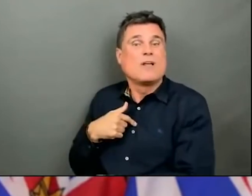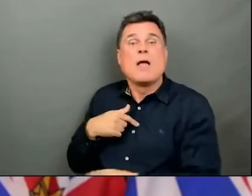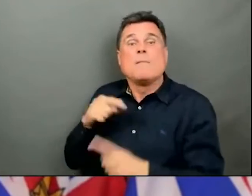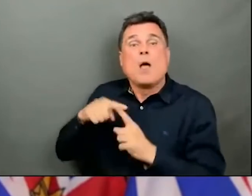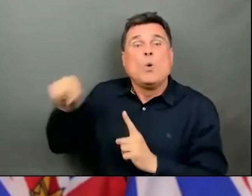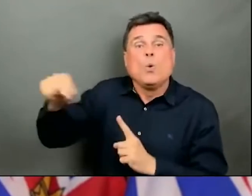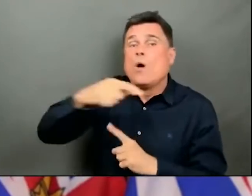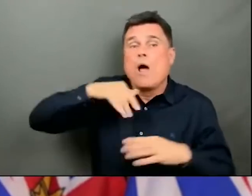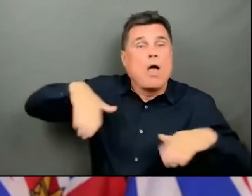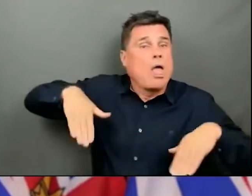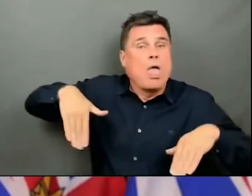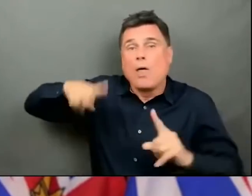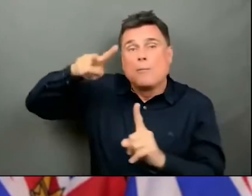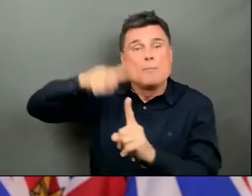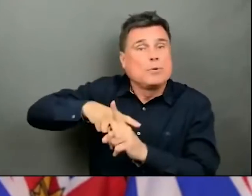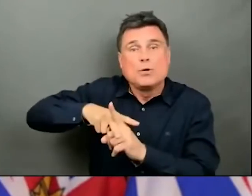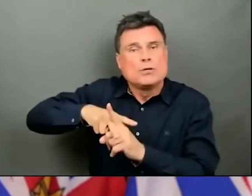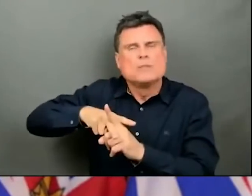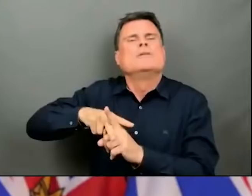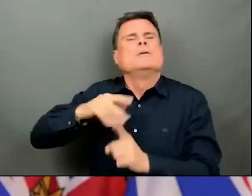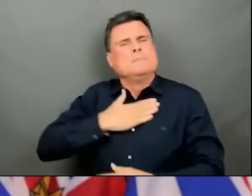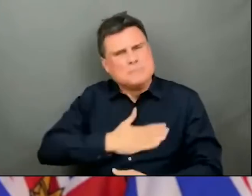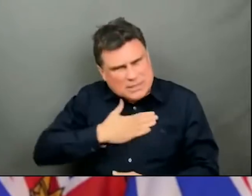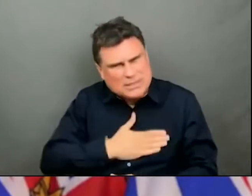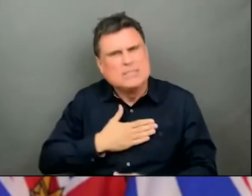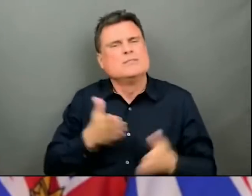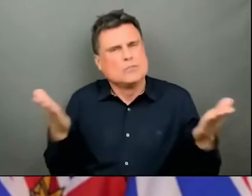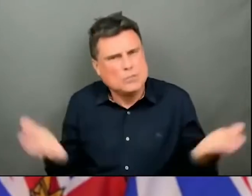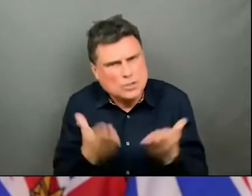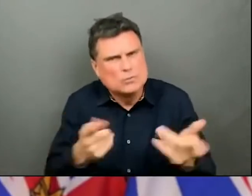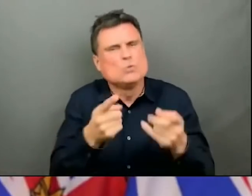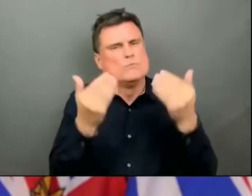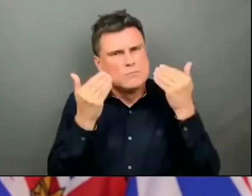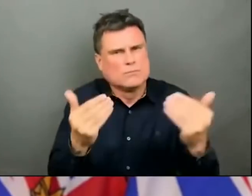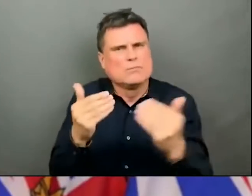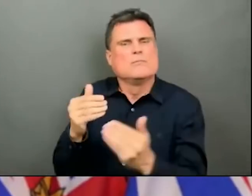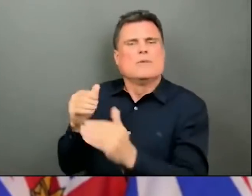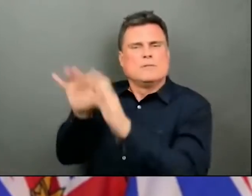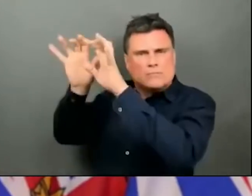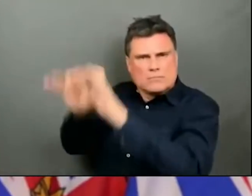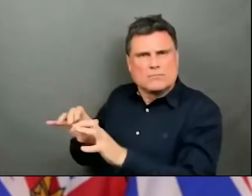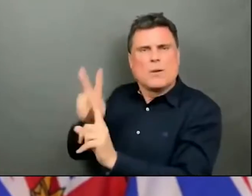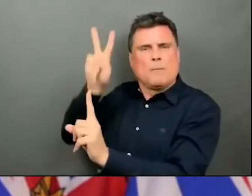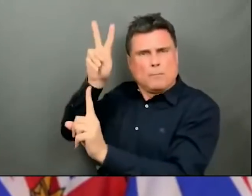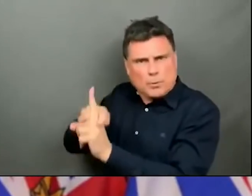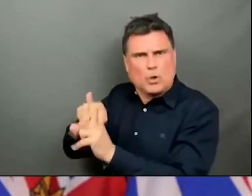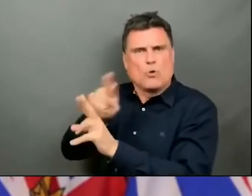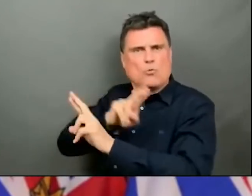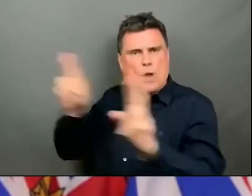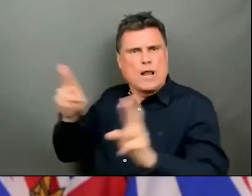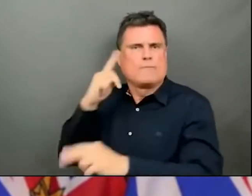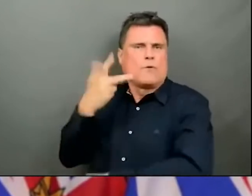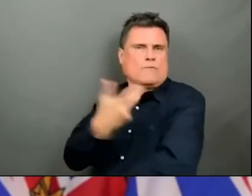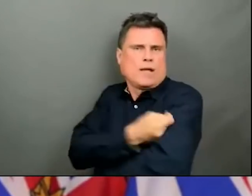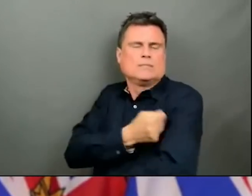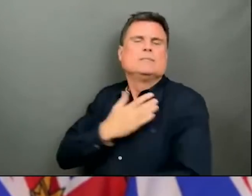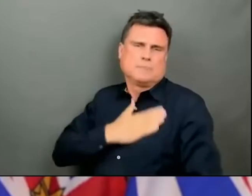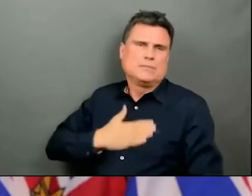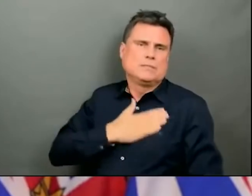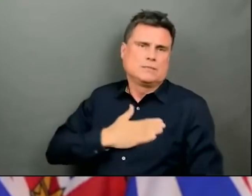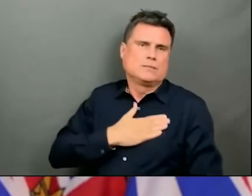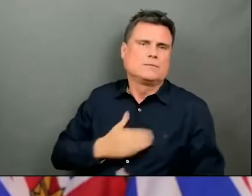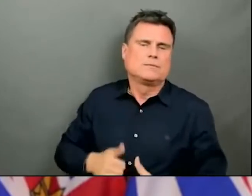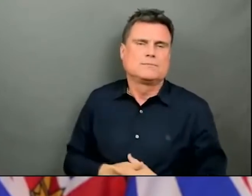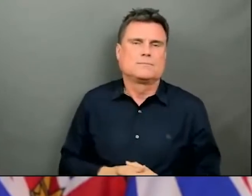vaccination, I encourage them to do so today. I wanted to give an update on acute care